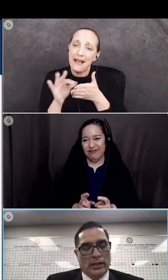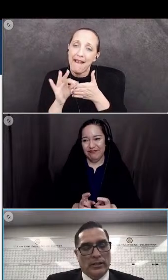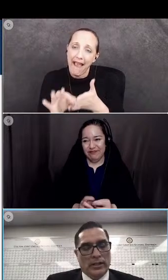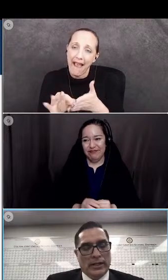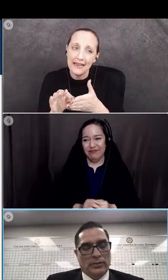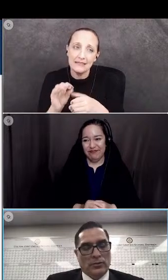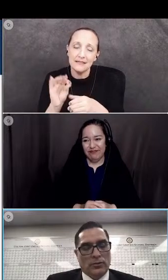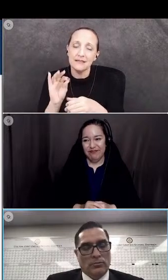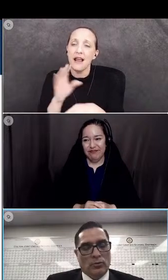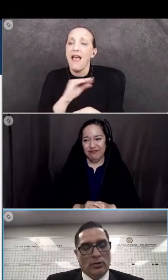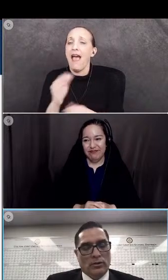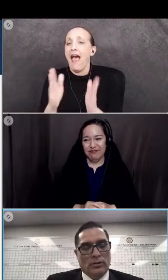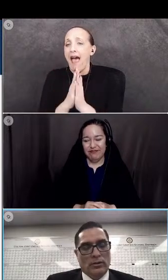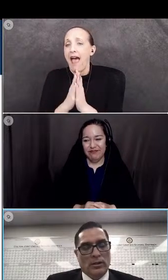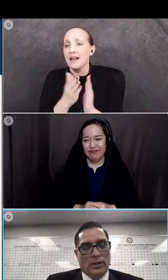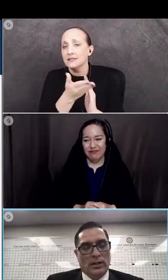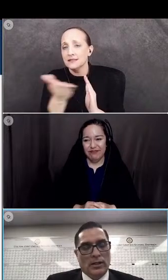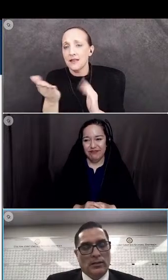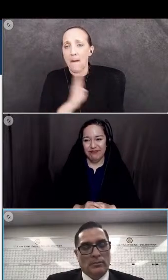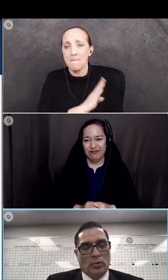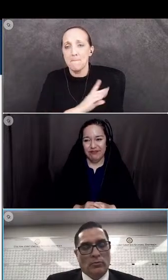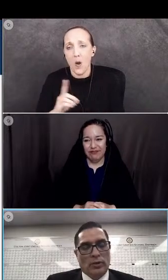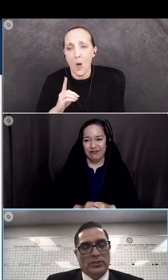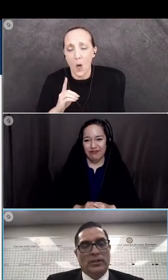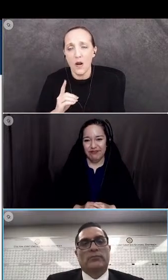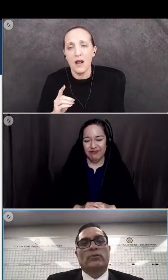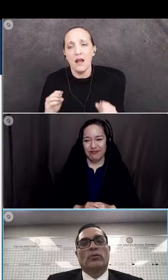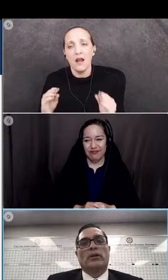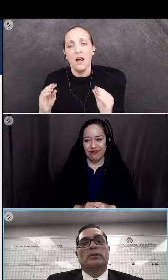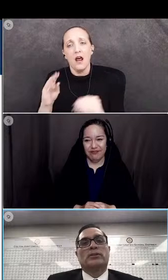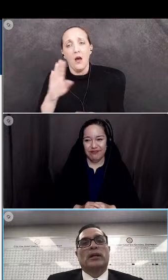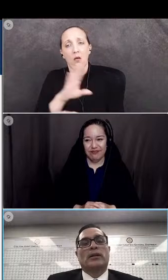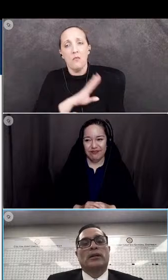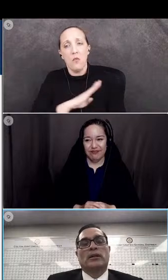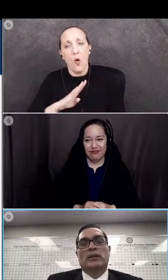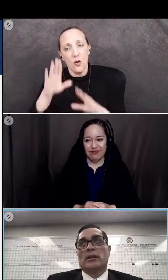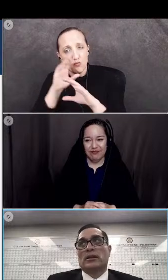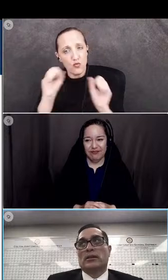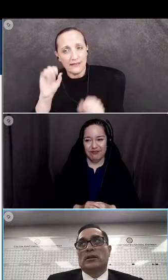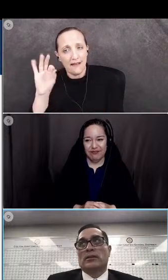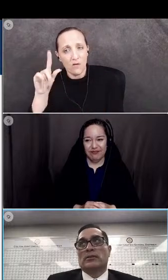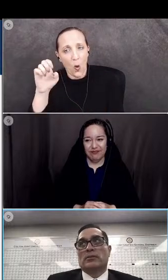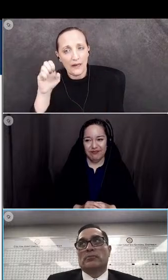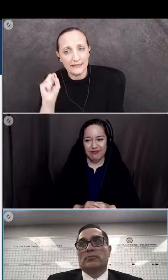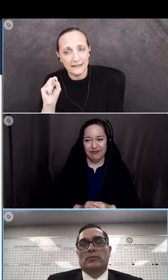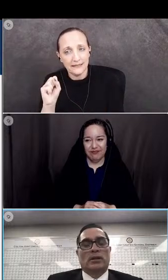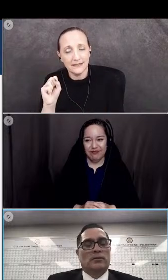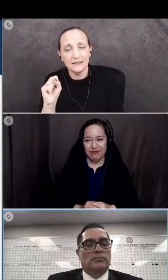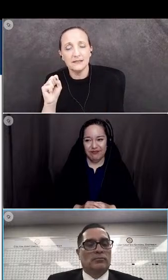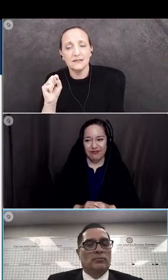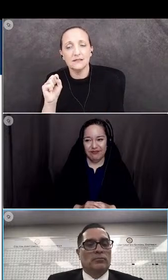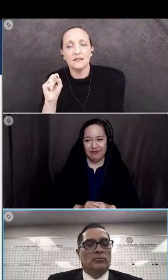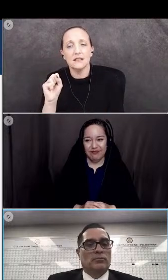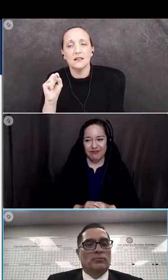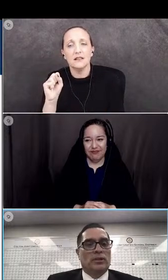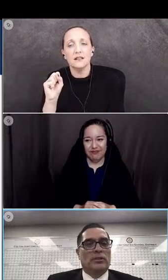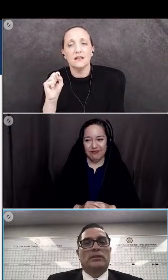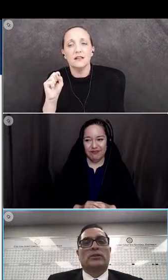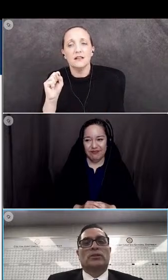you will and and ask for the board uh board president floor is uh some uh